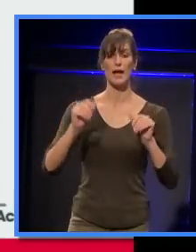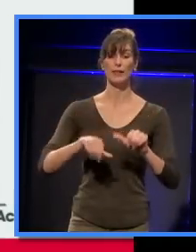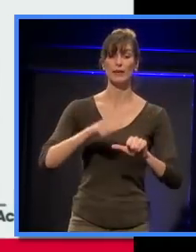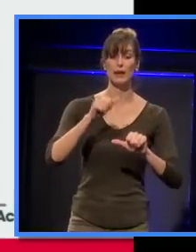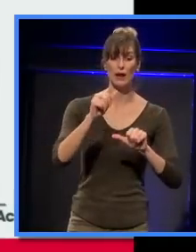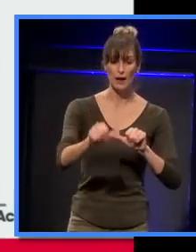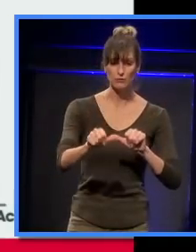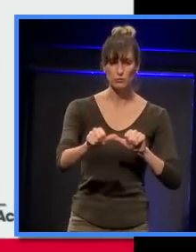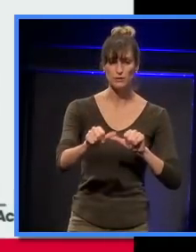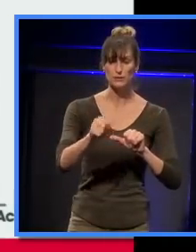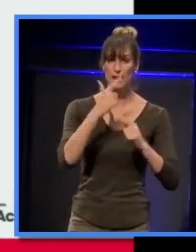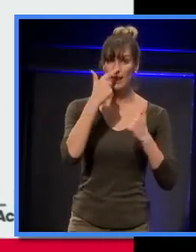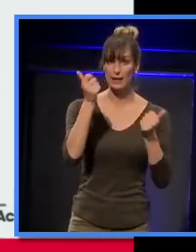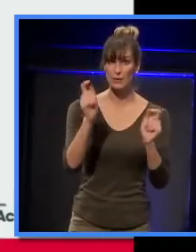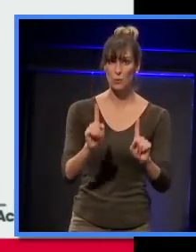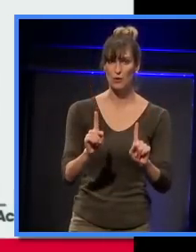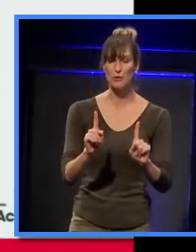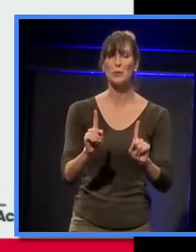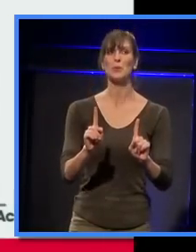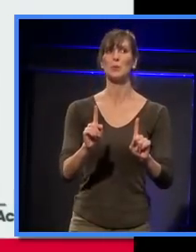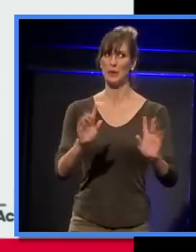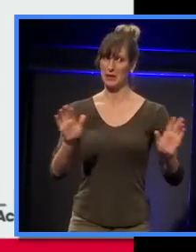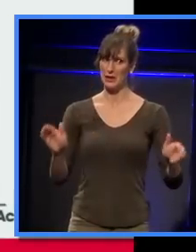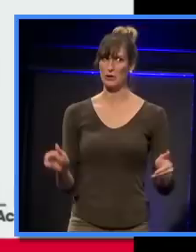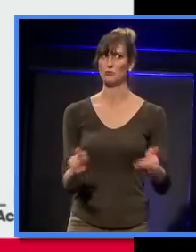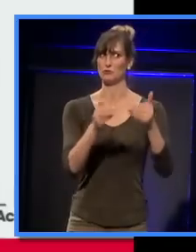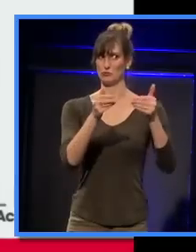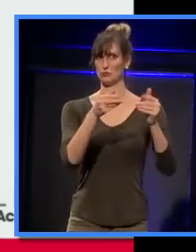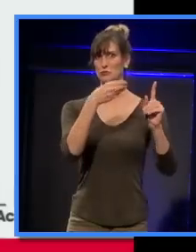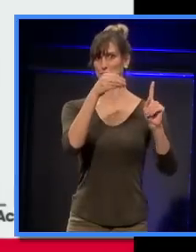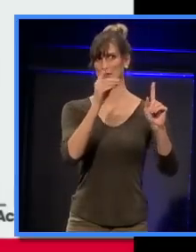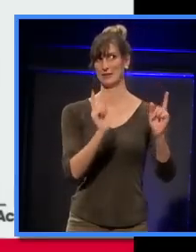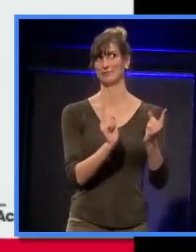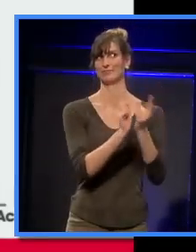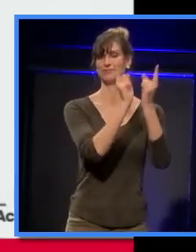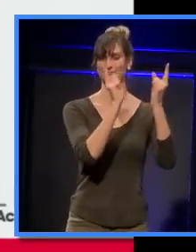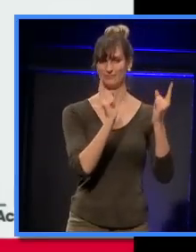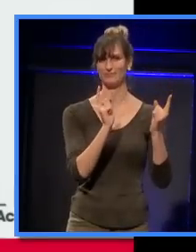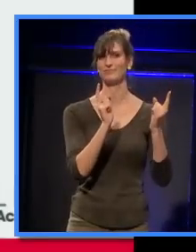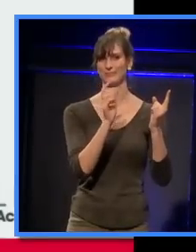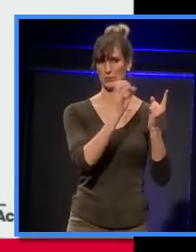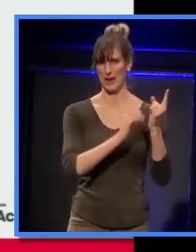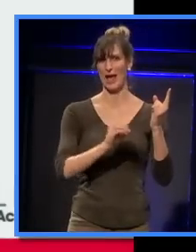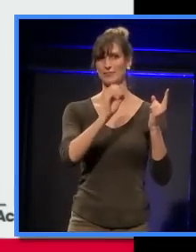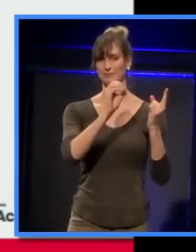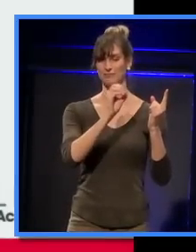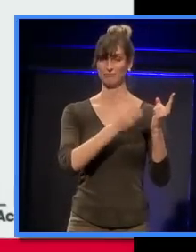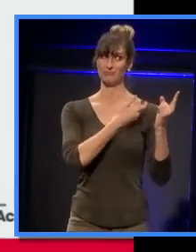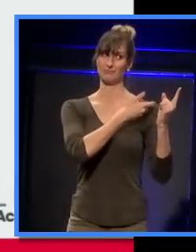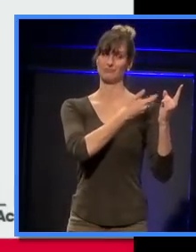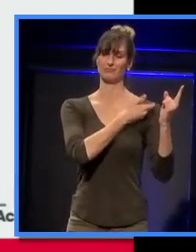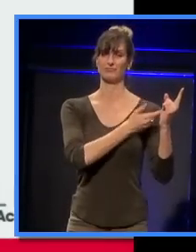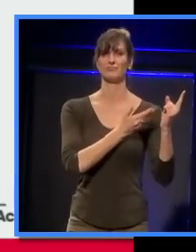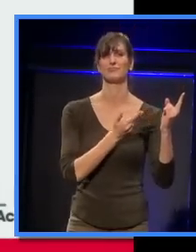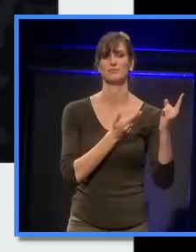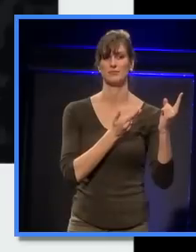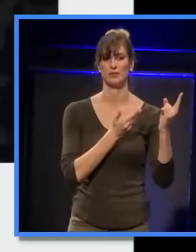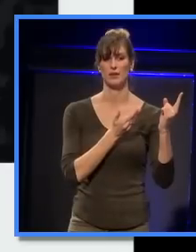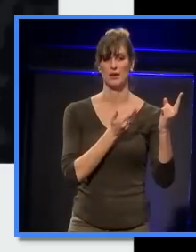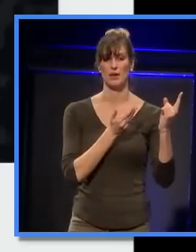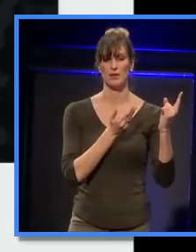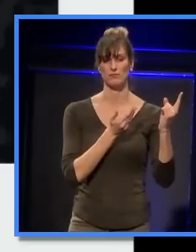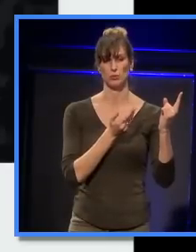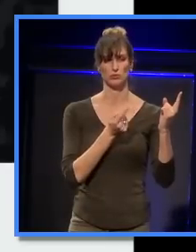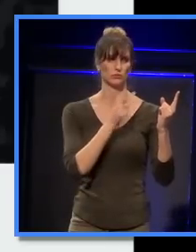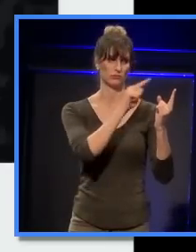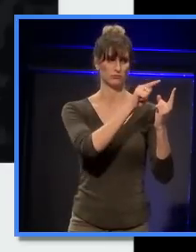we were very fortunate to get introduced to the President, President Hollande. We obviously know the client